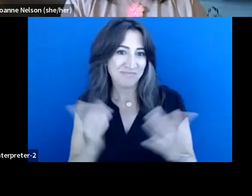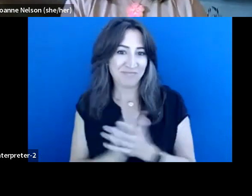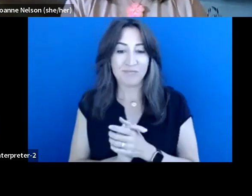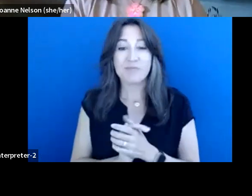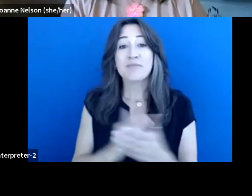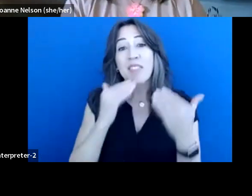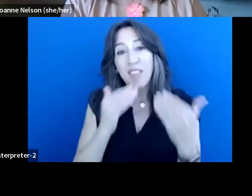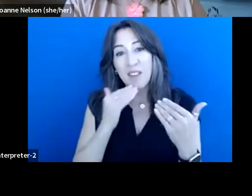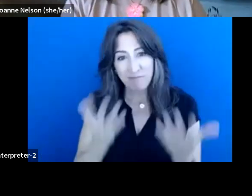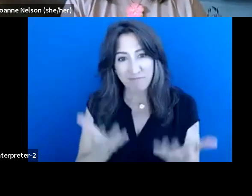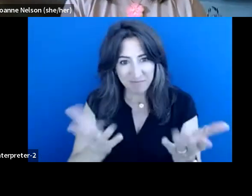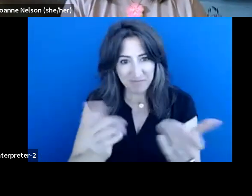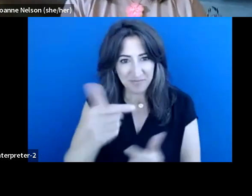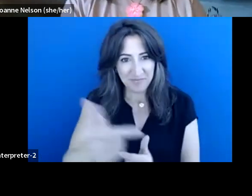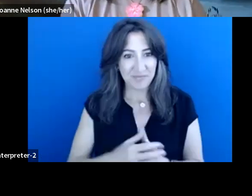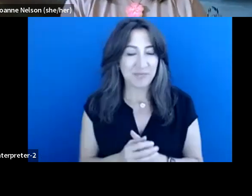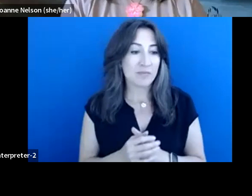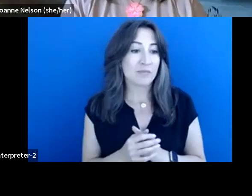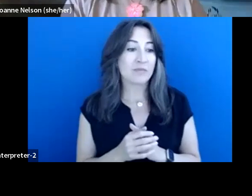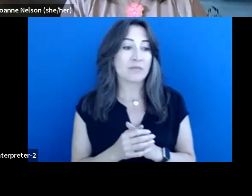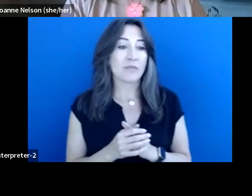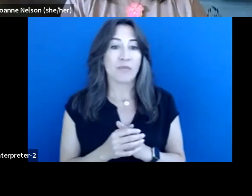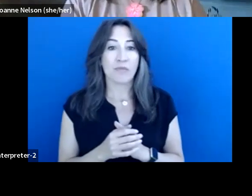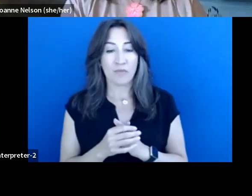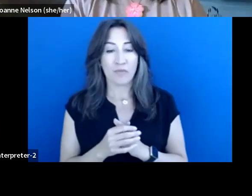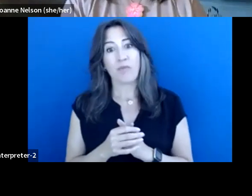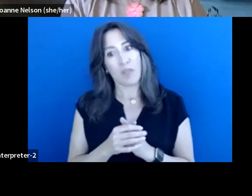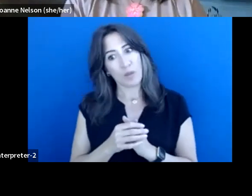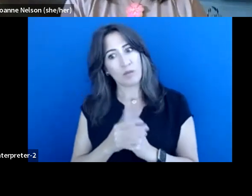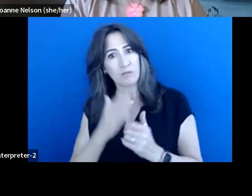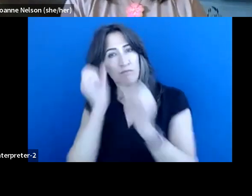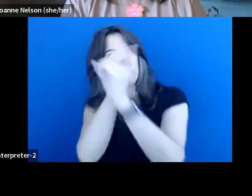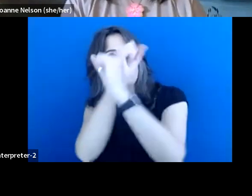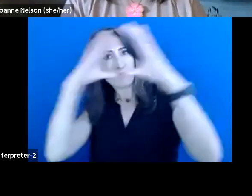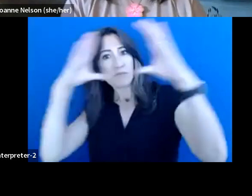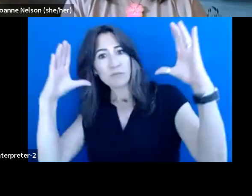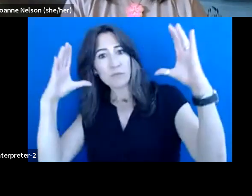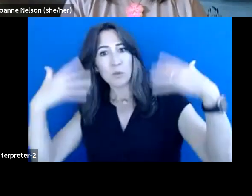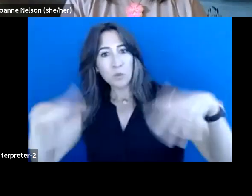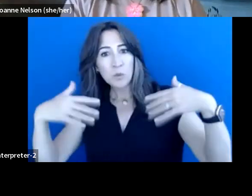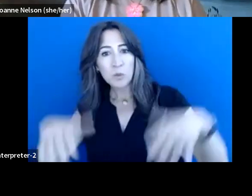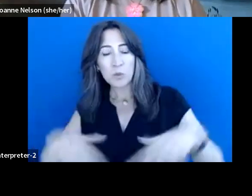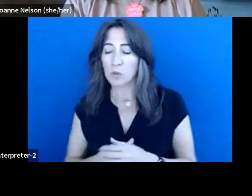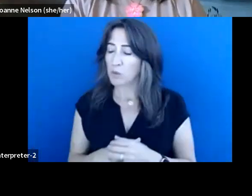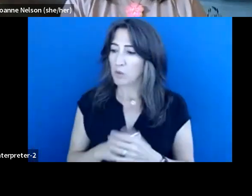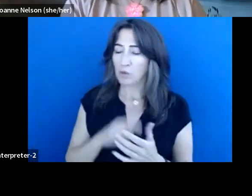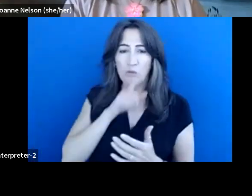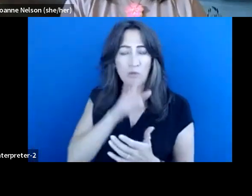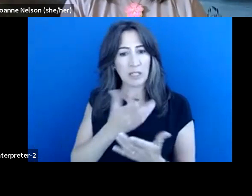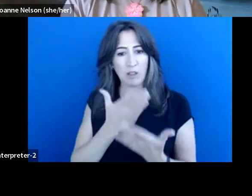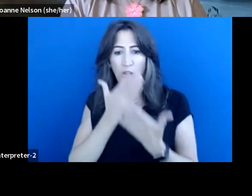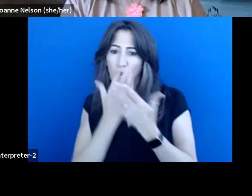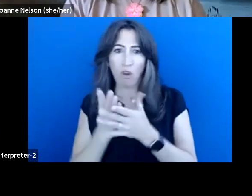Yeah, thank you, Frank. You know, you really provided us with this, like, like a very succinct